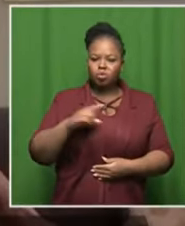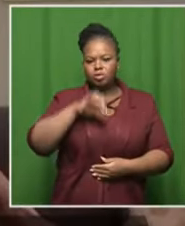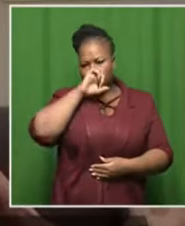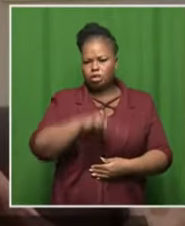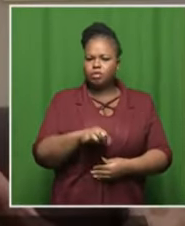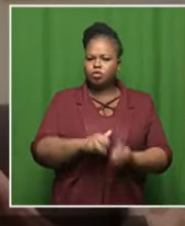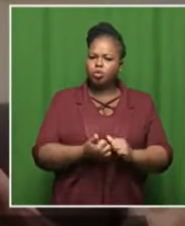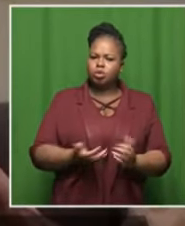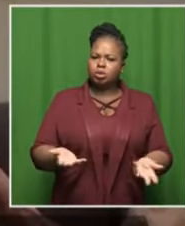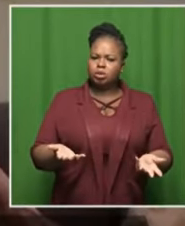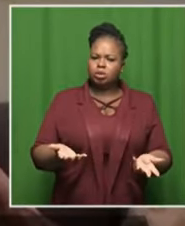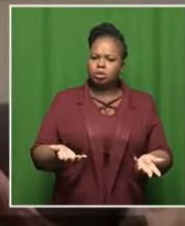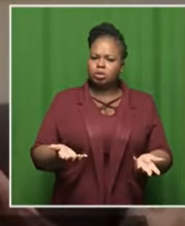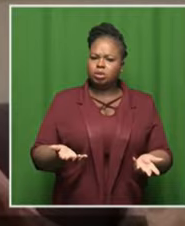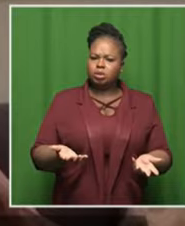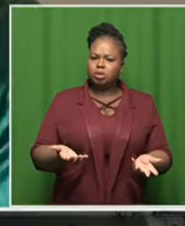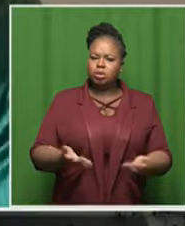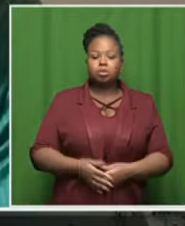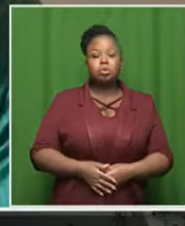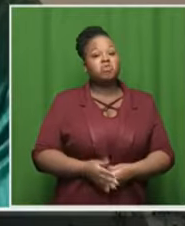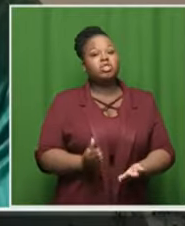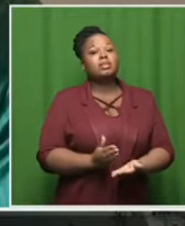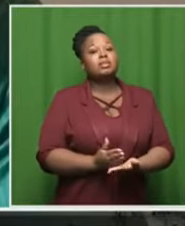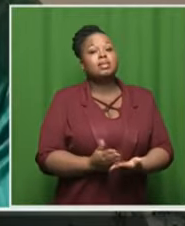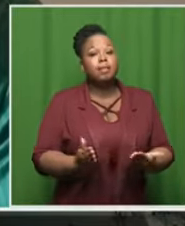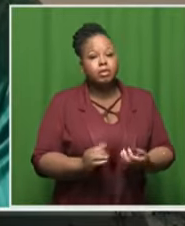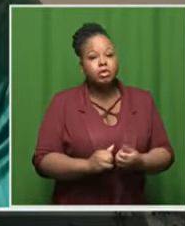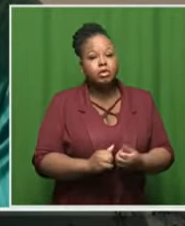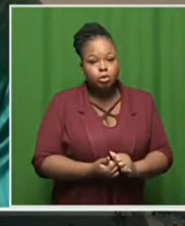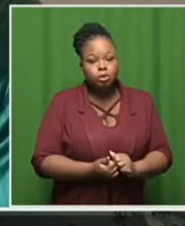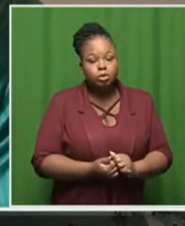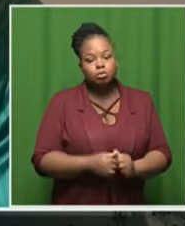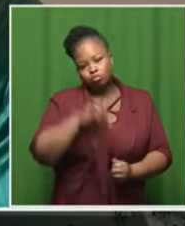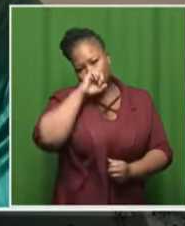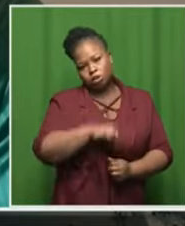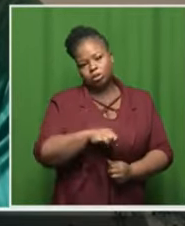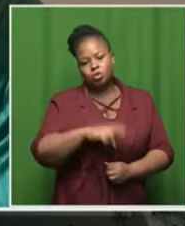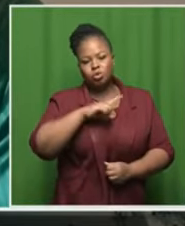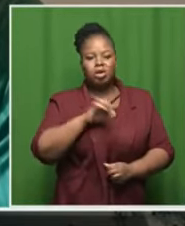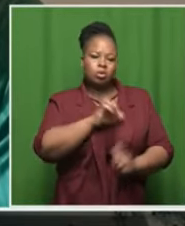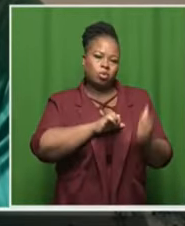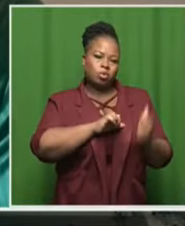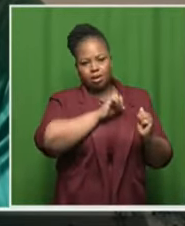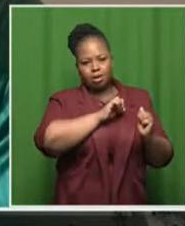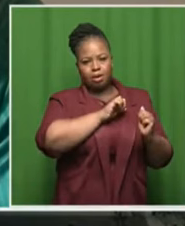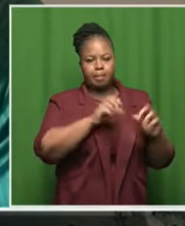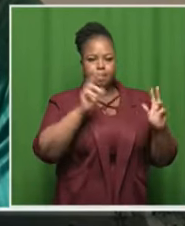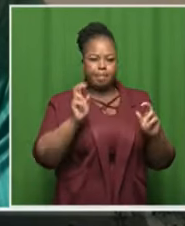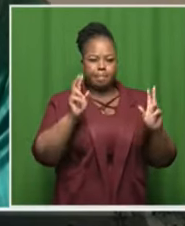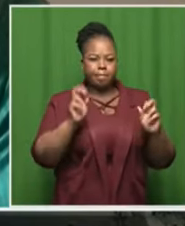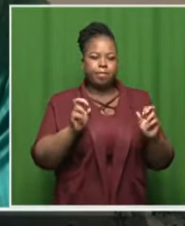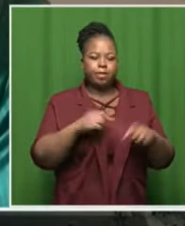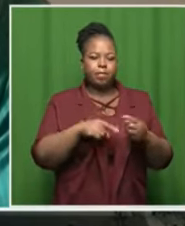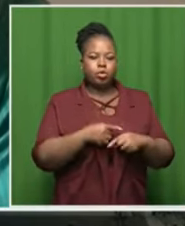sport a lot for certain sports i'll say to you minister because going back to the issue we spoke about about um